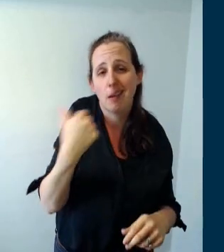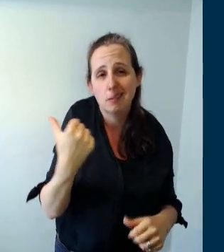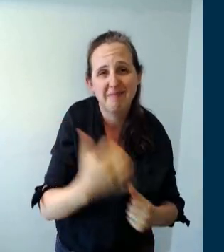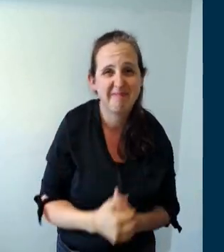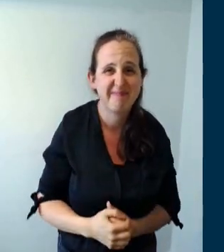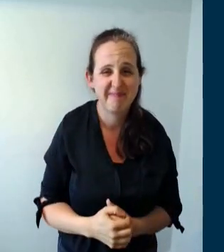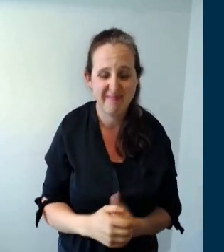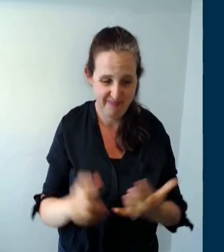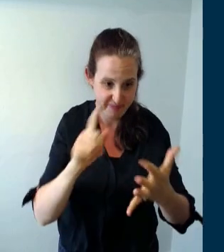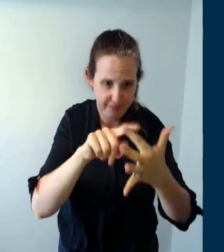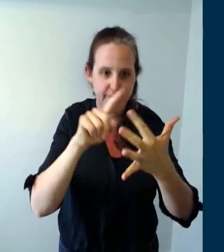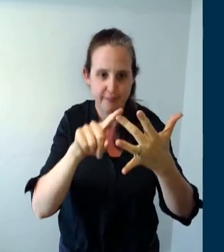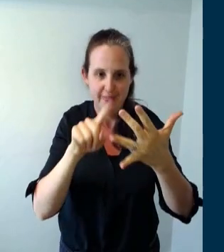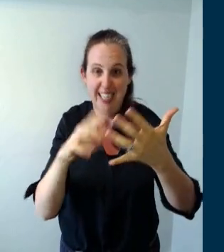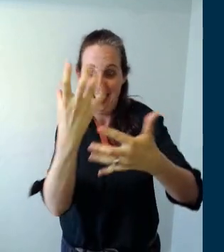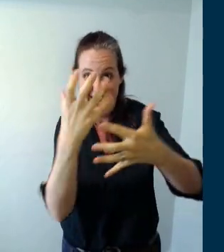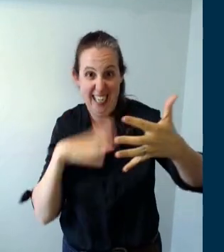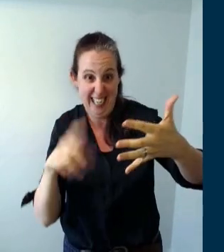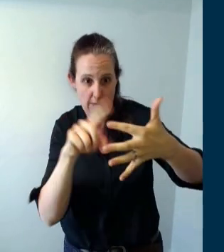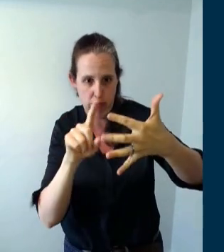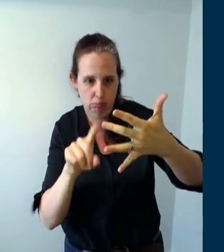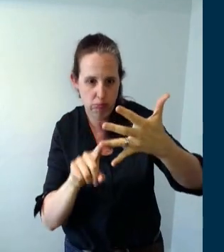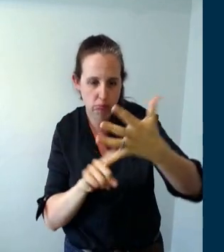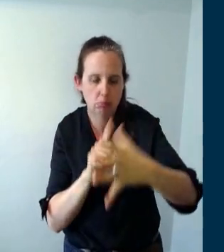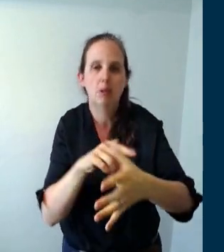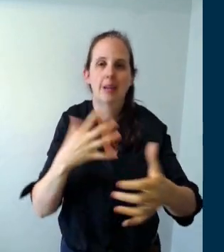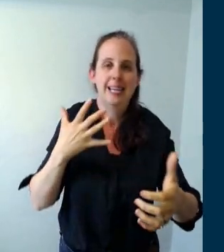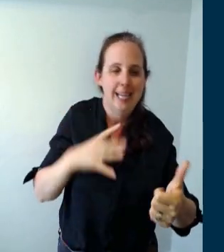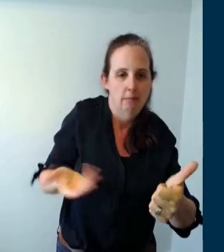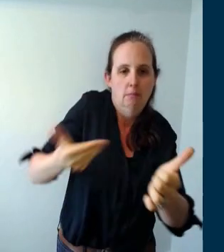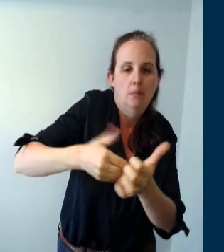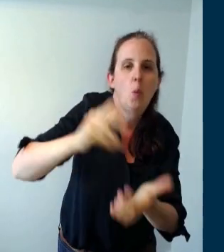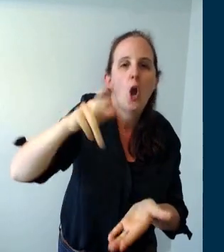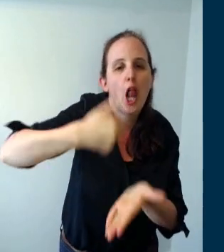you're also going to need some glue